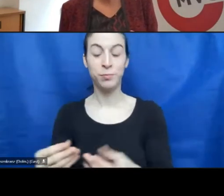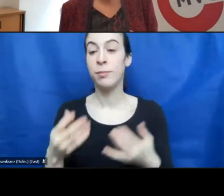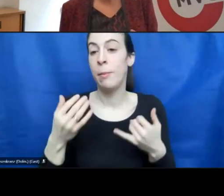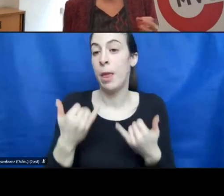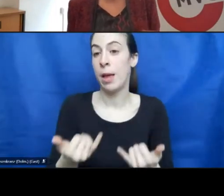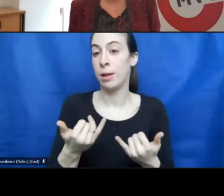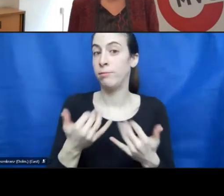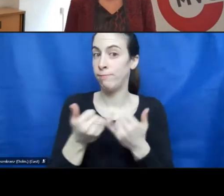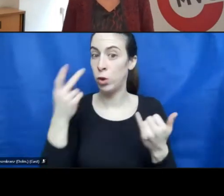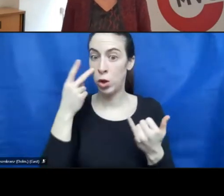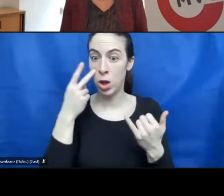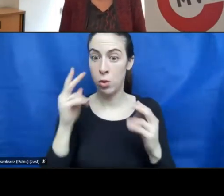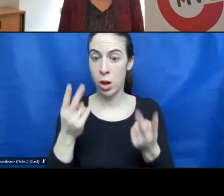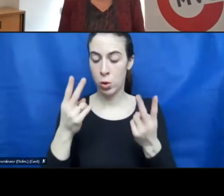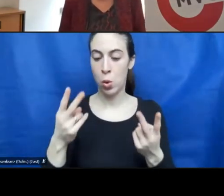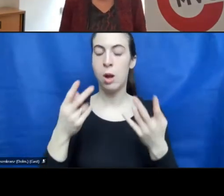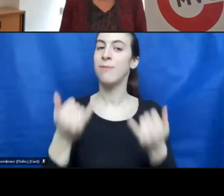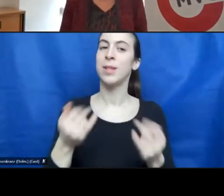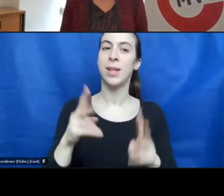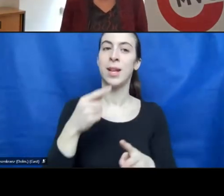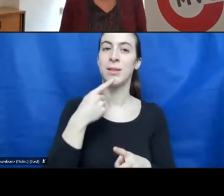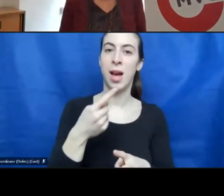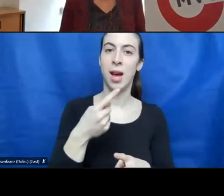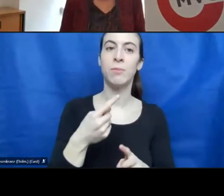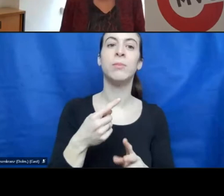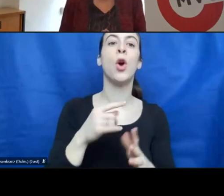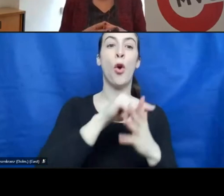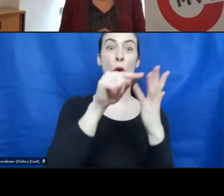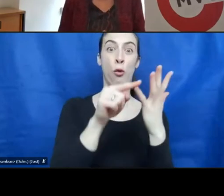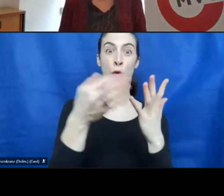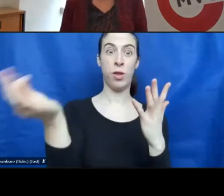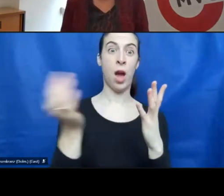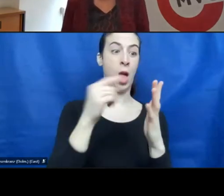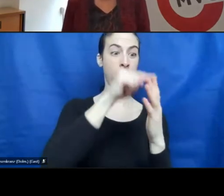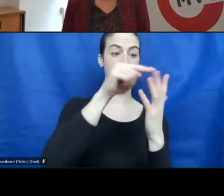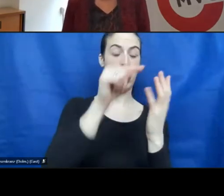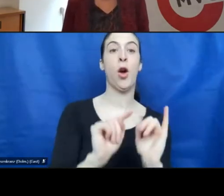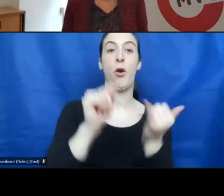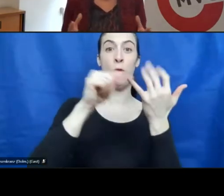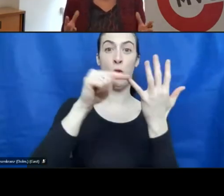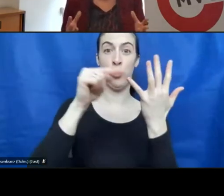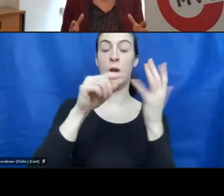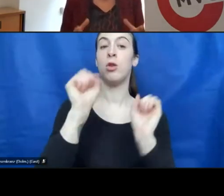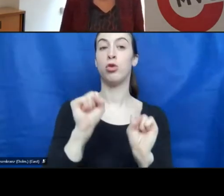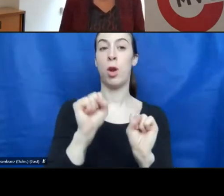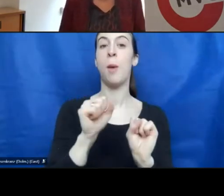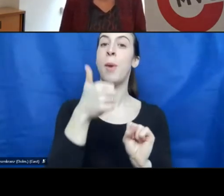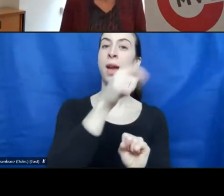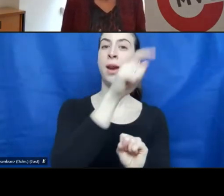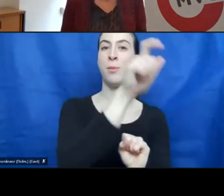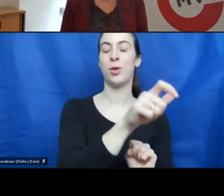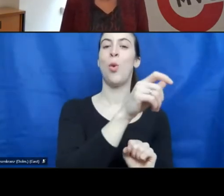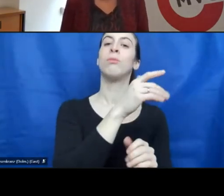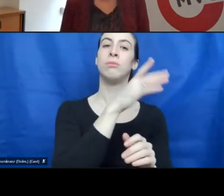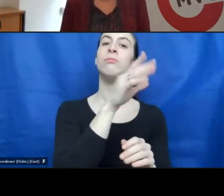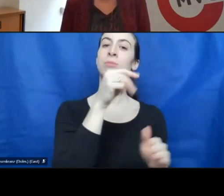every fifth day we make a person with disabilities an entrepreneur. And this is